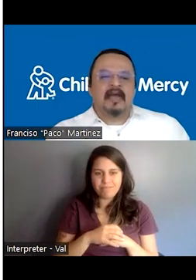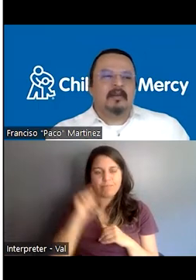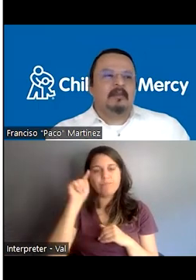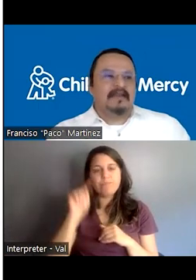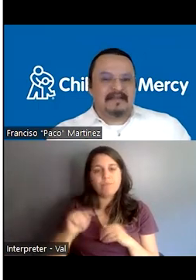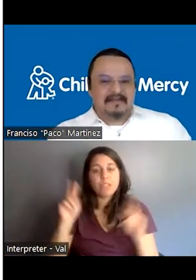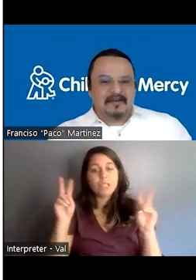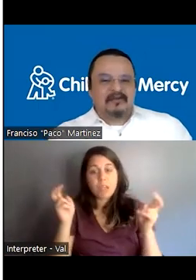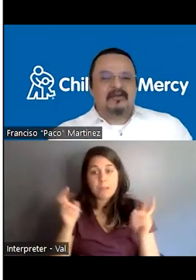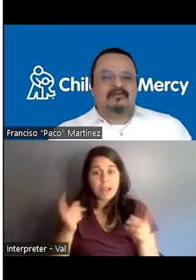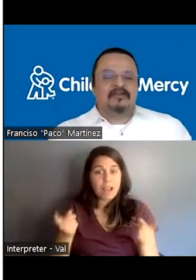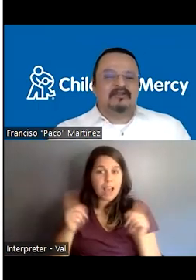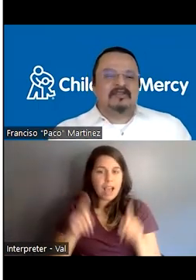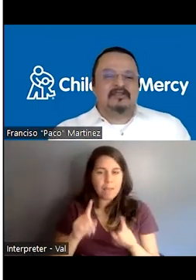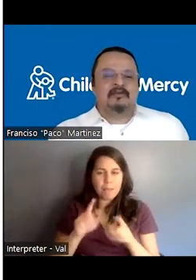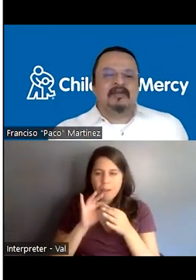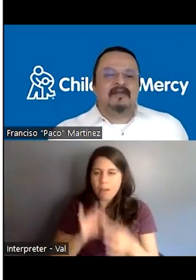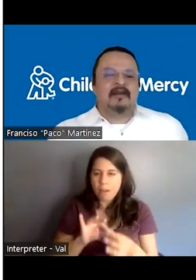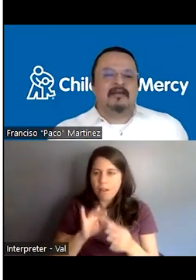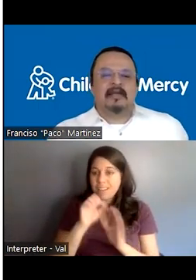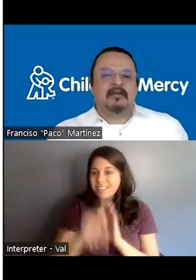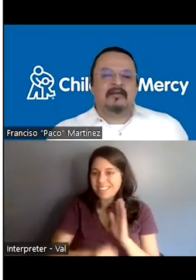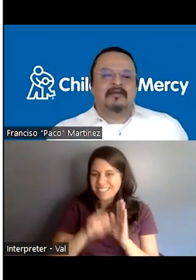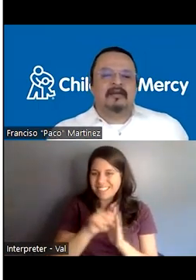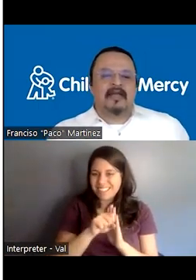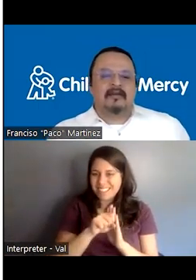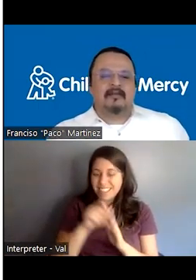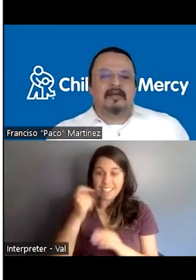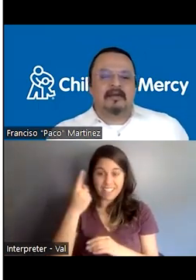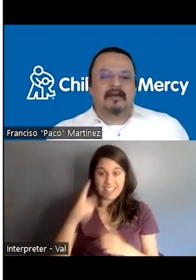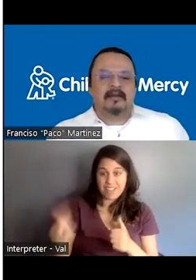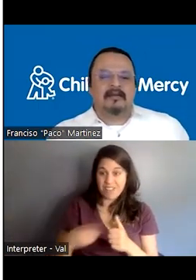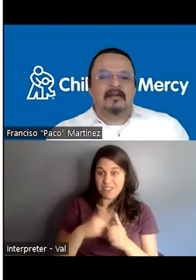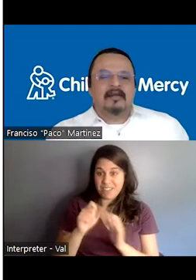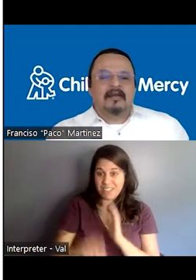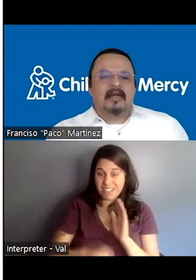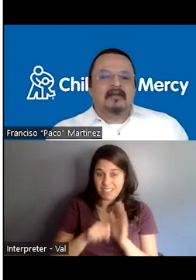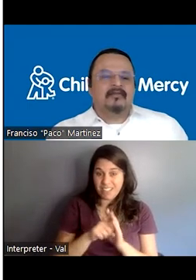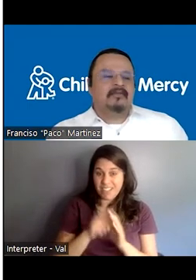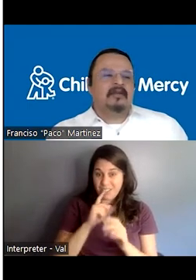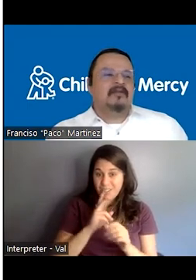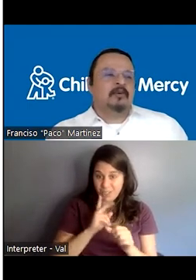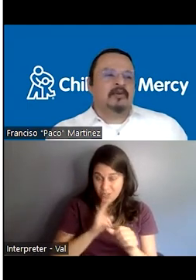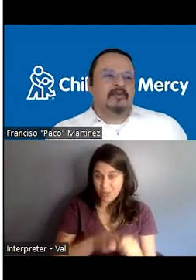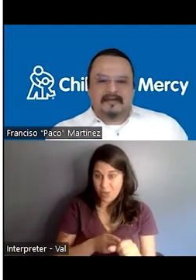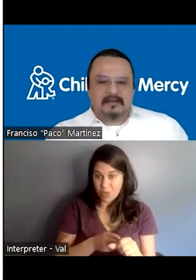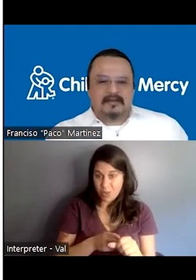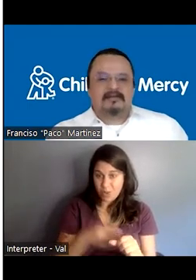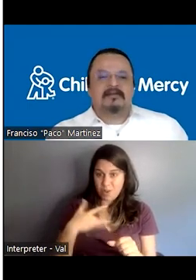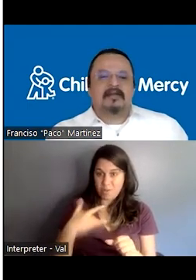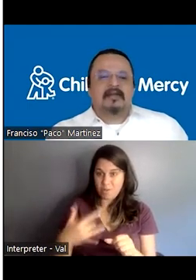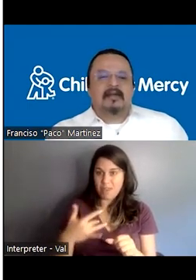happen by season. So the first season when they started is a lot of otitis media, right? A lot of the sport